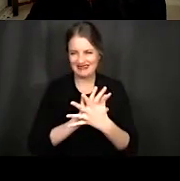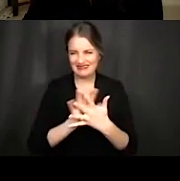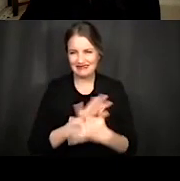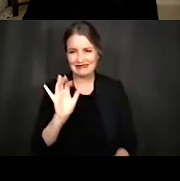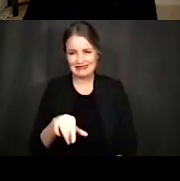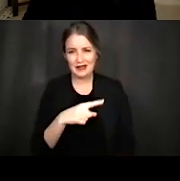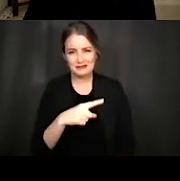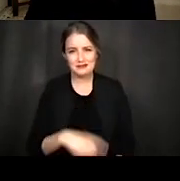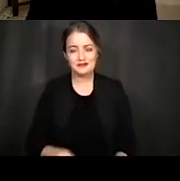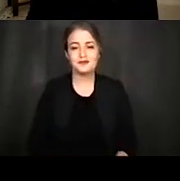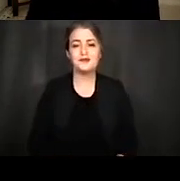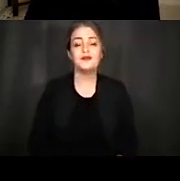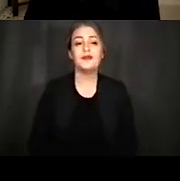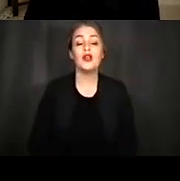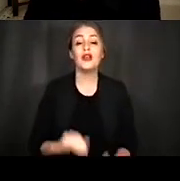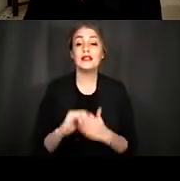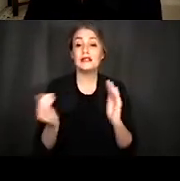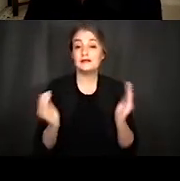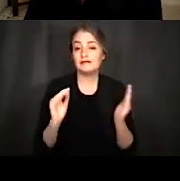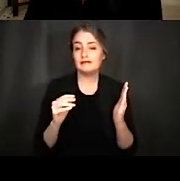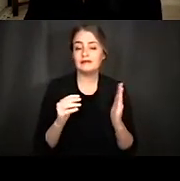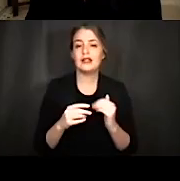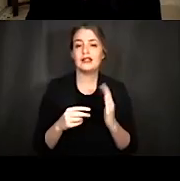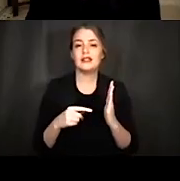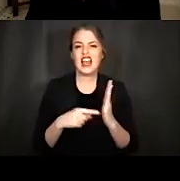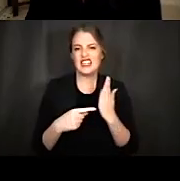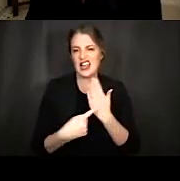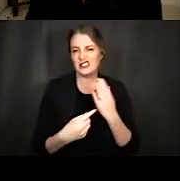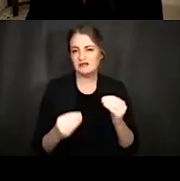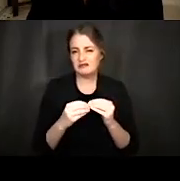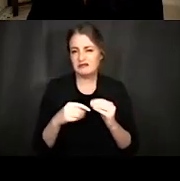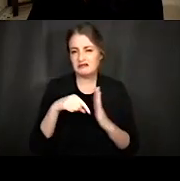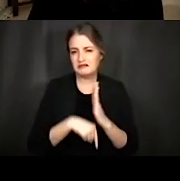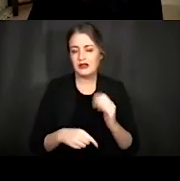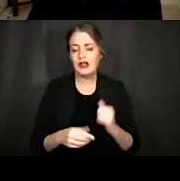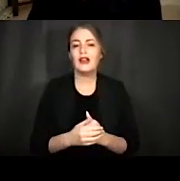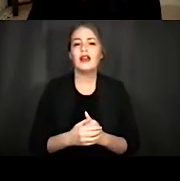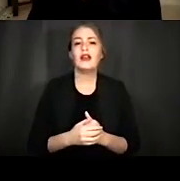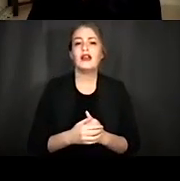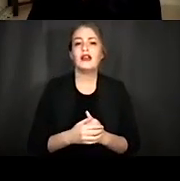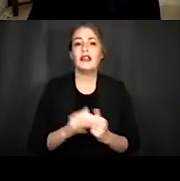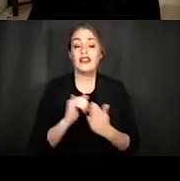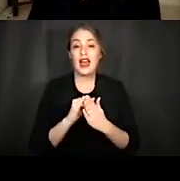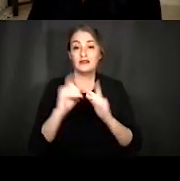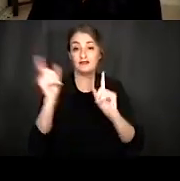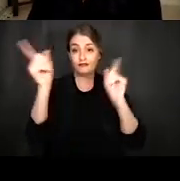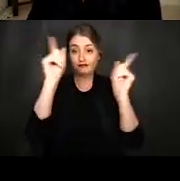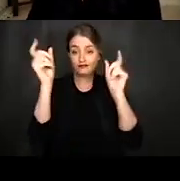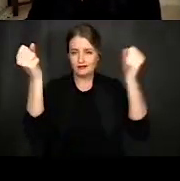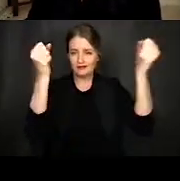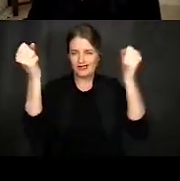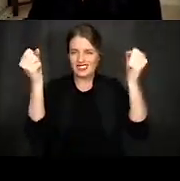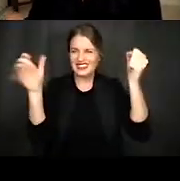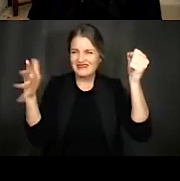And so taking this analogy further, you would sometimes encounter a situation where you would get the antenna placement partially right,